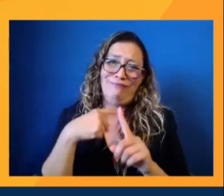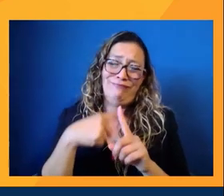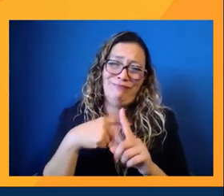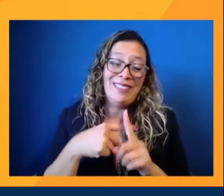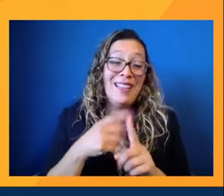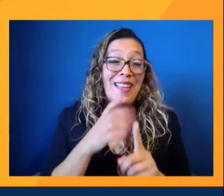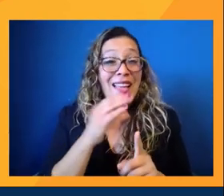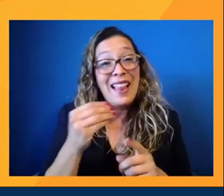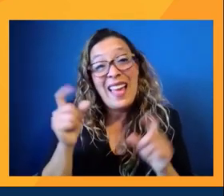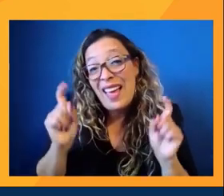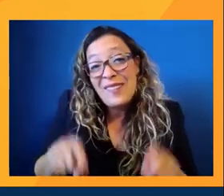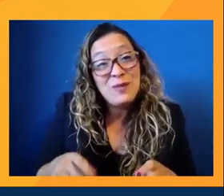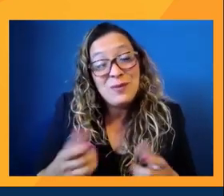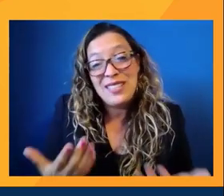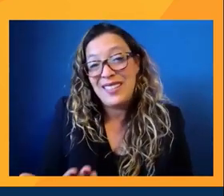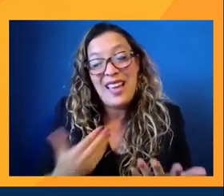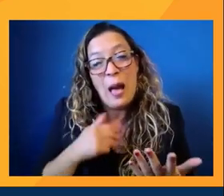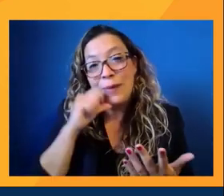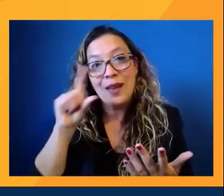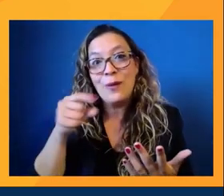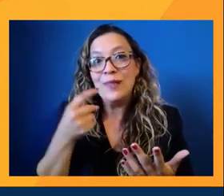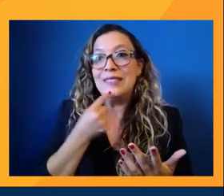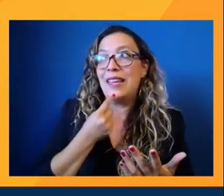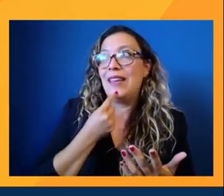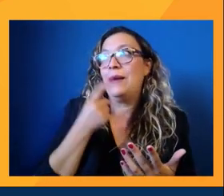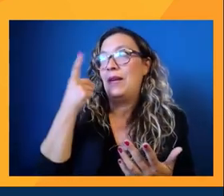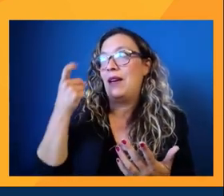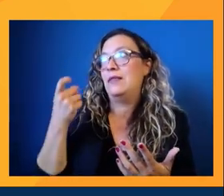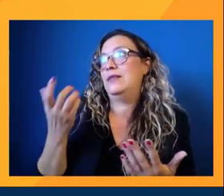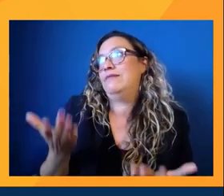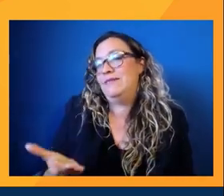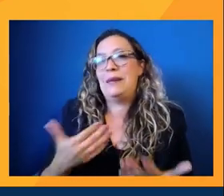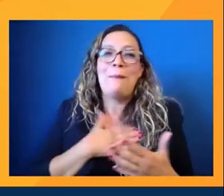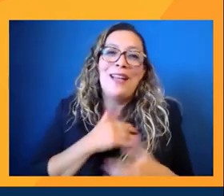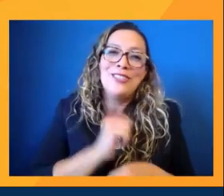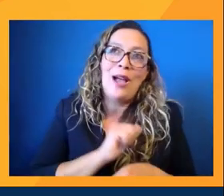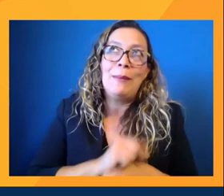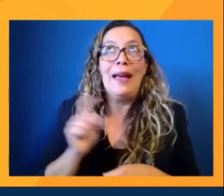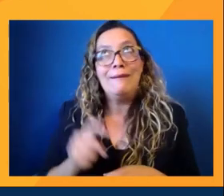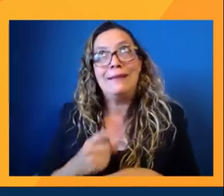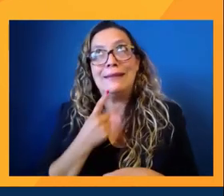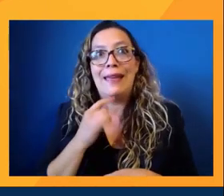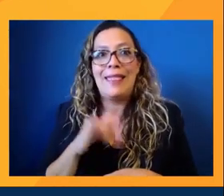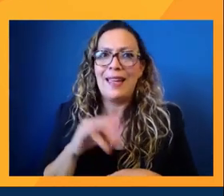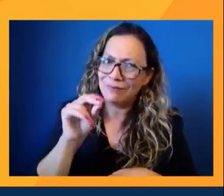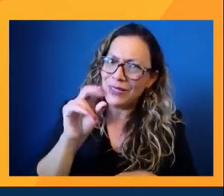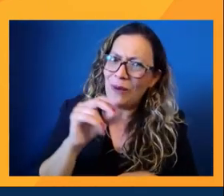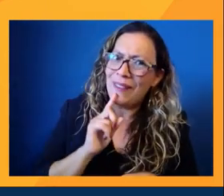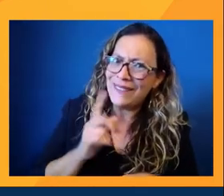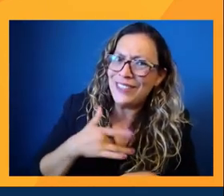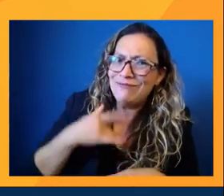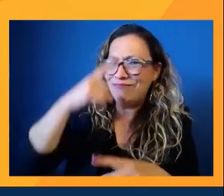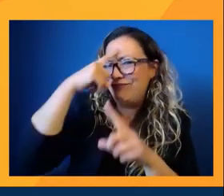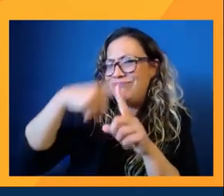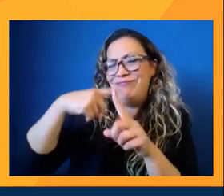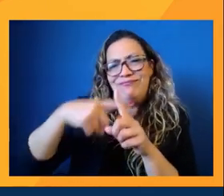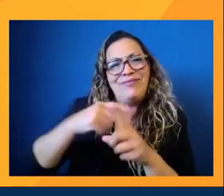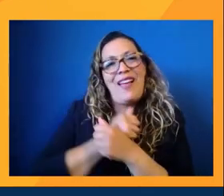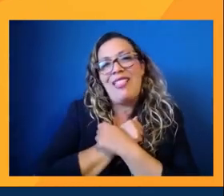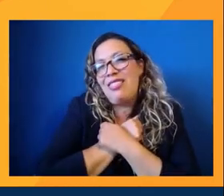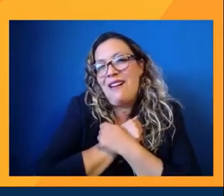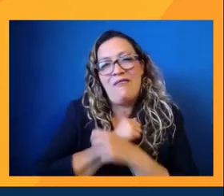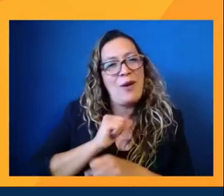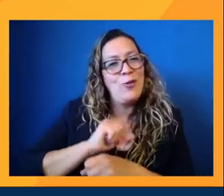I have to be, you know, I don't, I'm not just saying it because it's my job, but I feel really, really great about it. And I really happen to love what I do as well.